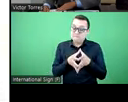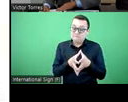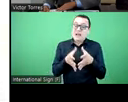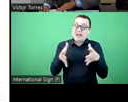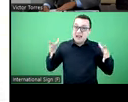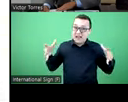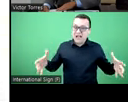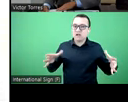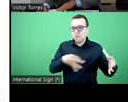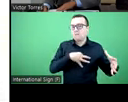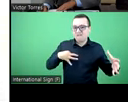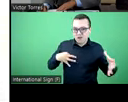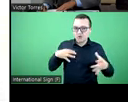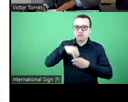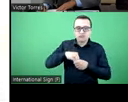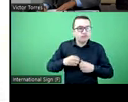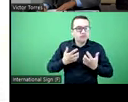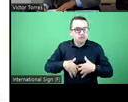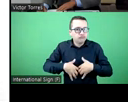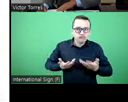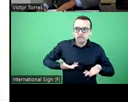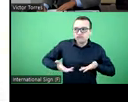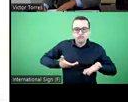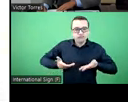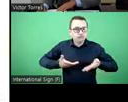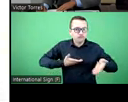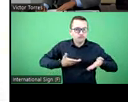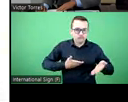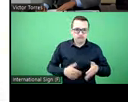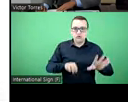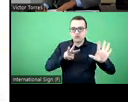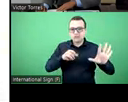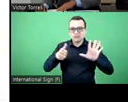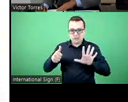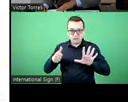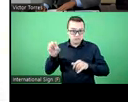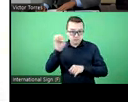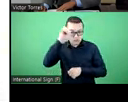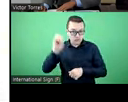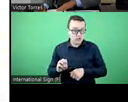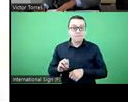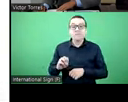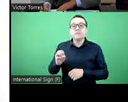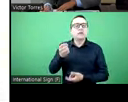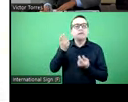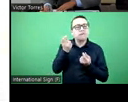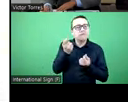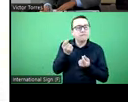high amount in terms of the persons affiliated.